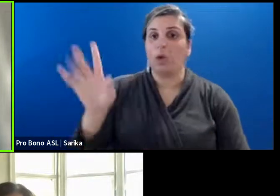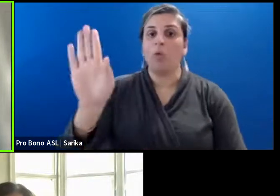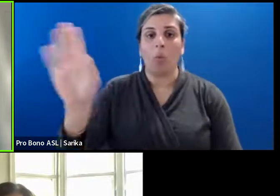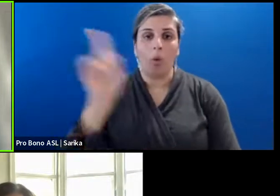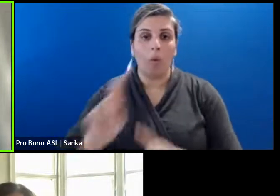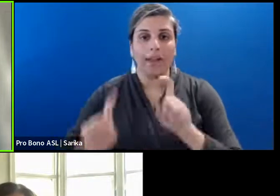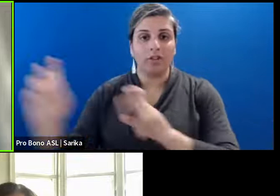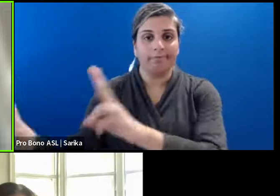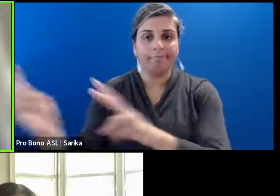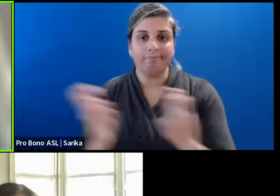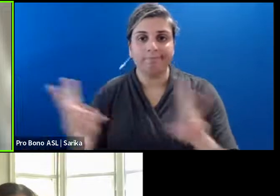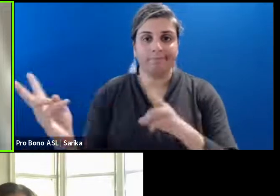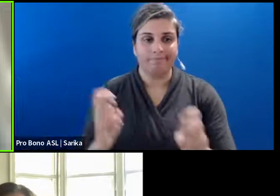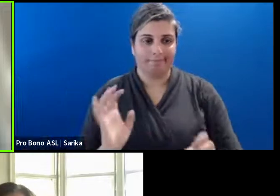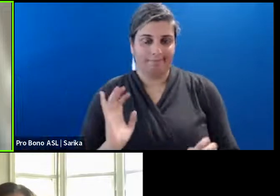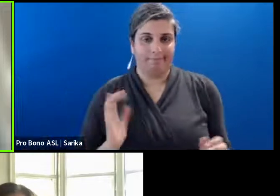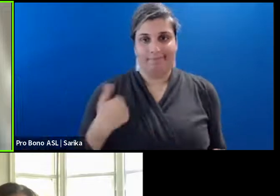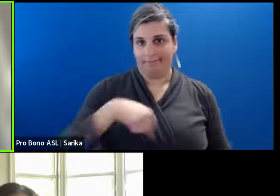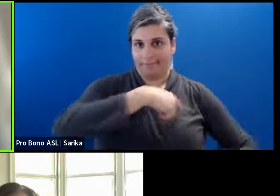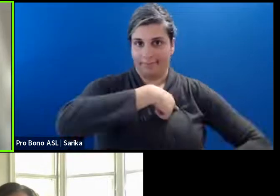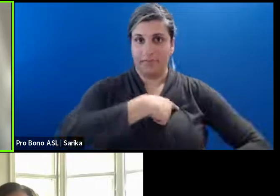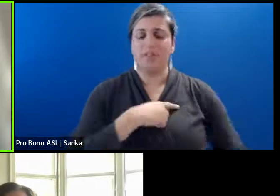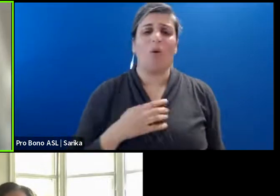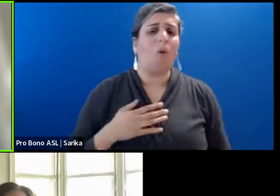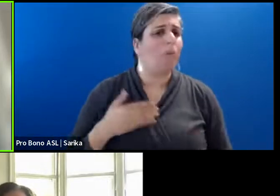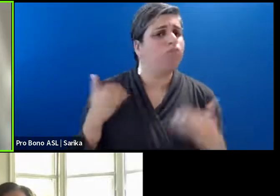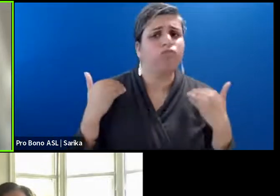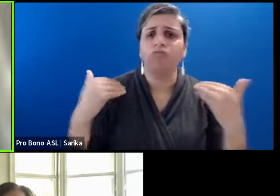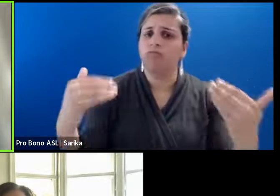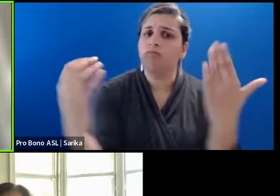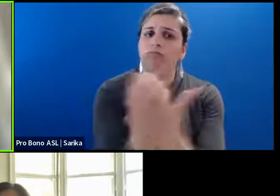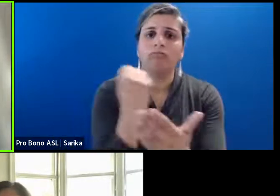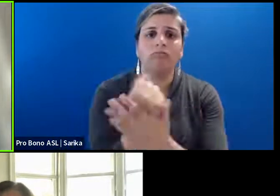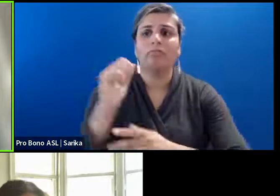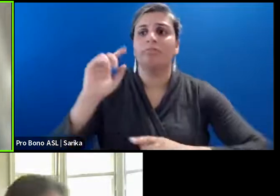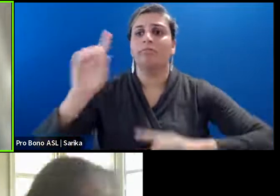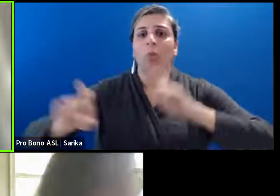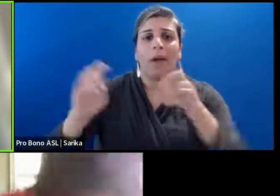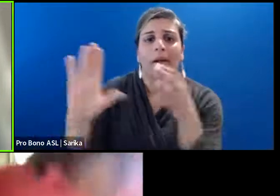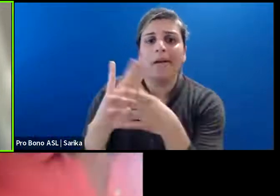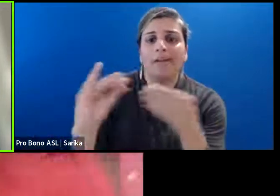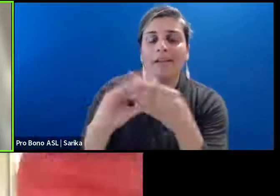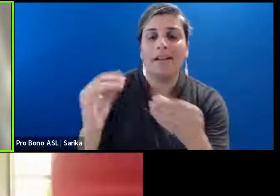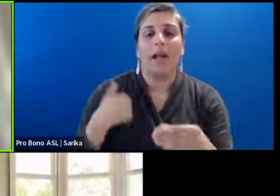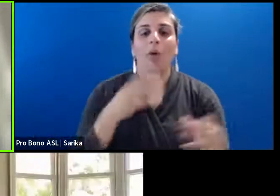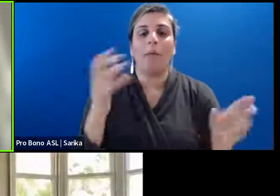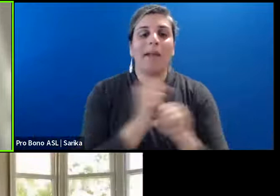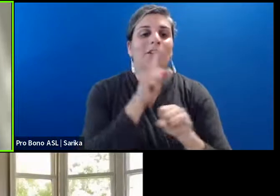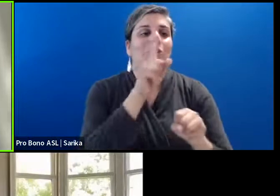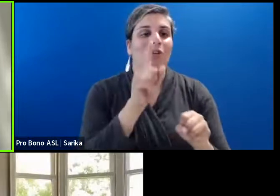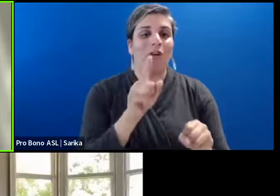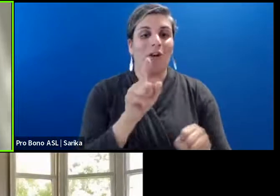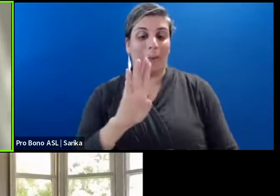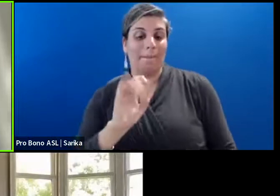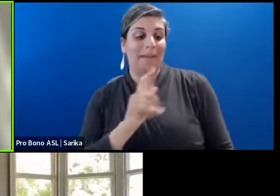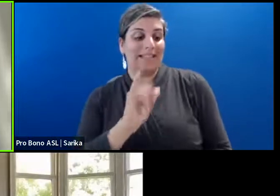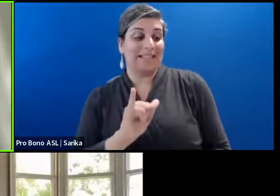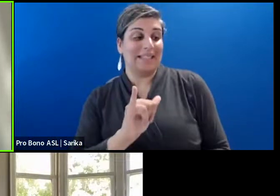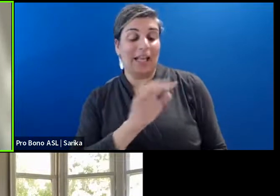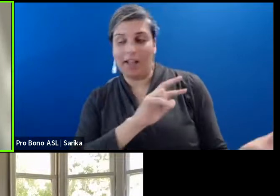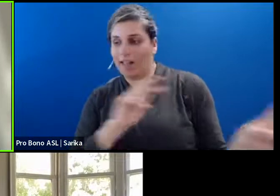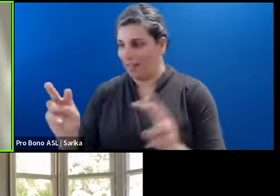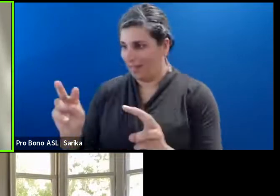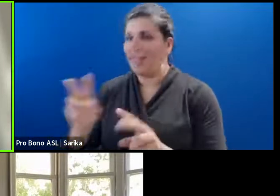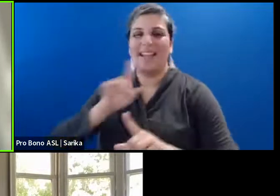So please feel free to put your comments or questions in the chat and we'll make sure our moderator Betsy Steinberg gets them.